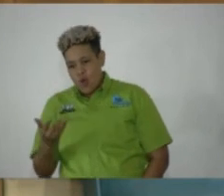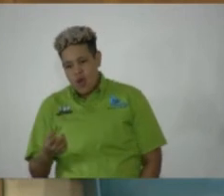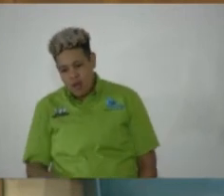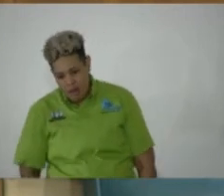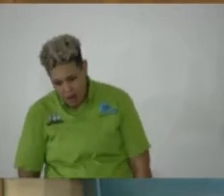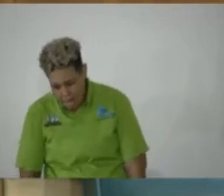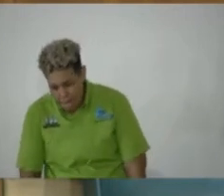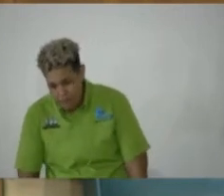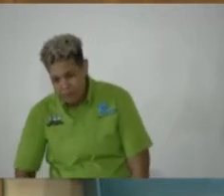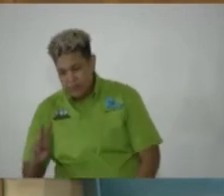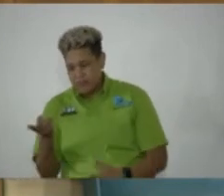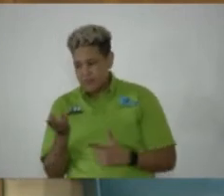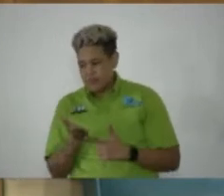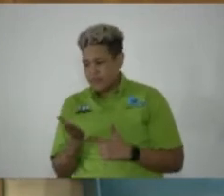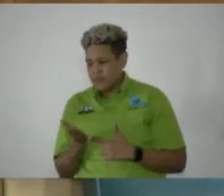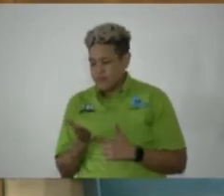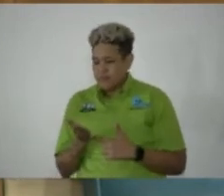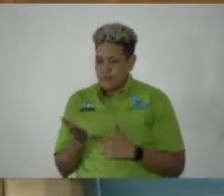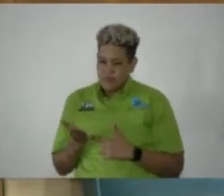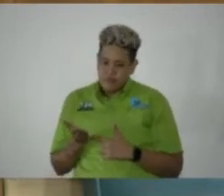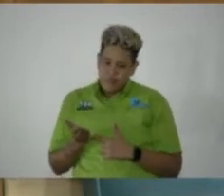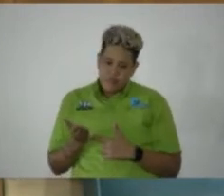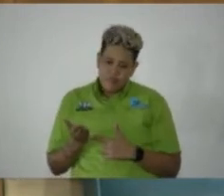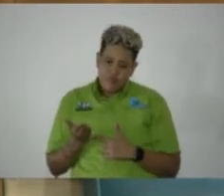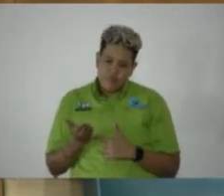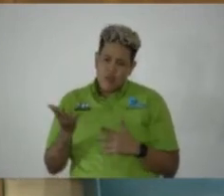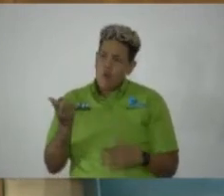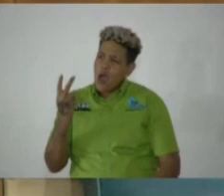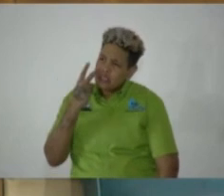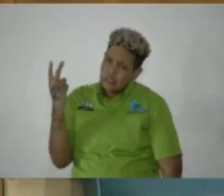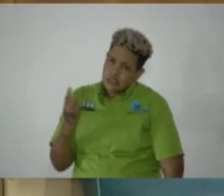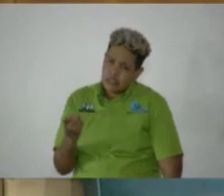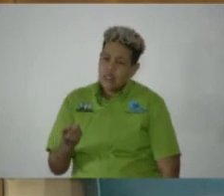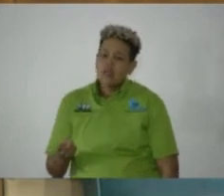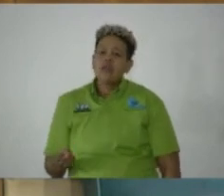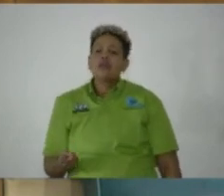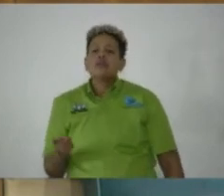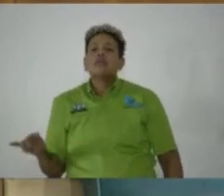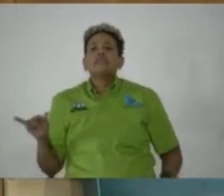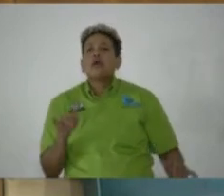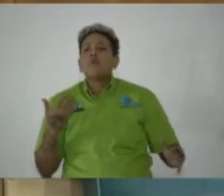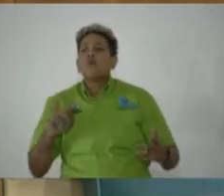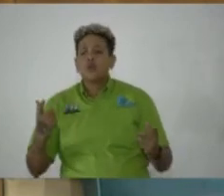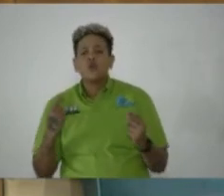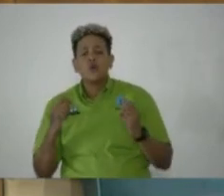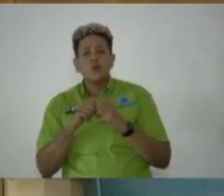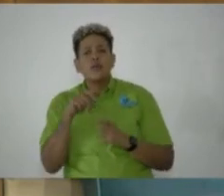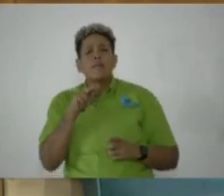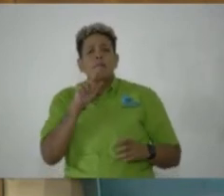And two, Madam Speaker, I would love to see, just as what we are going to be doing